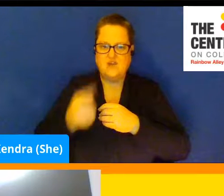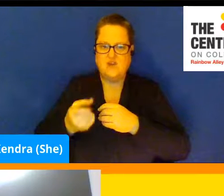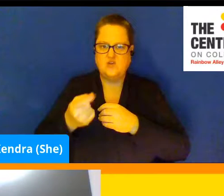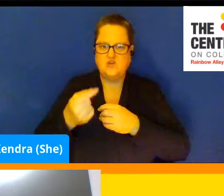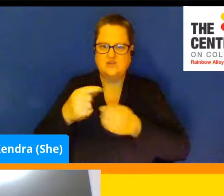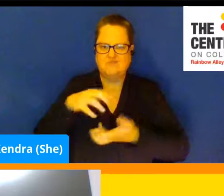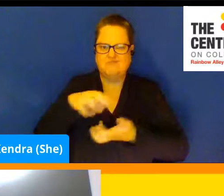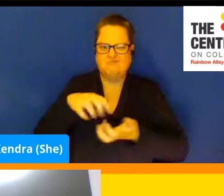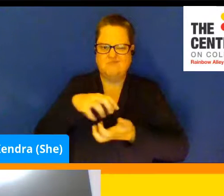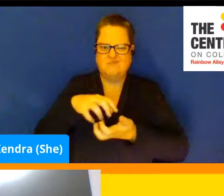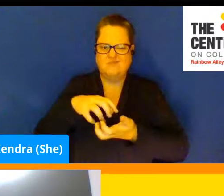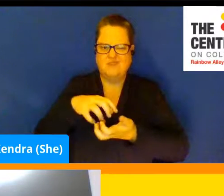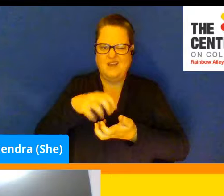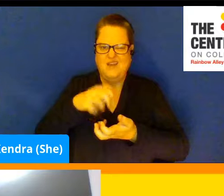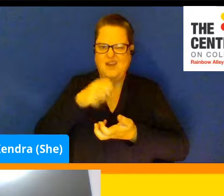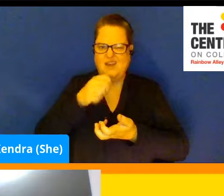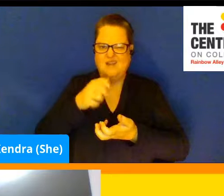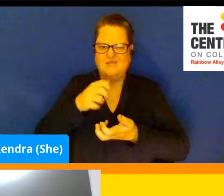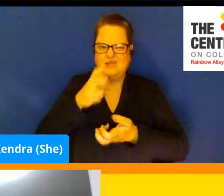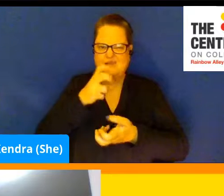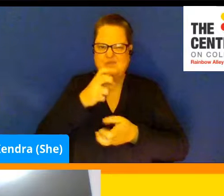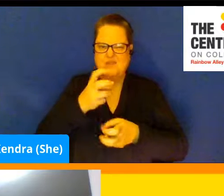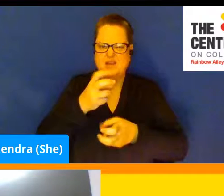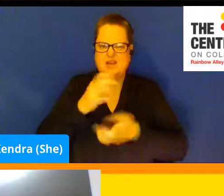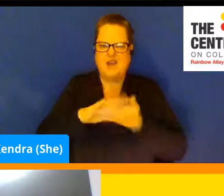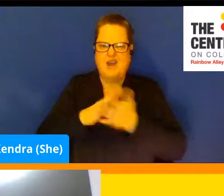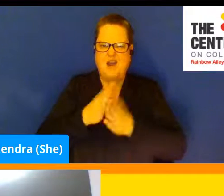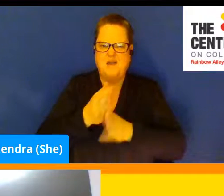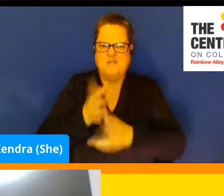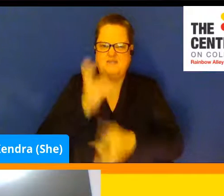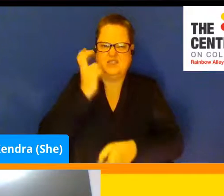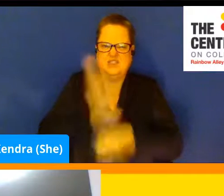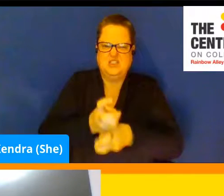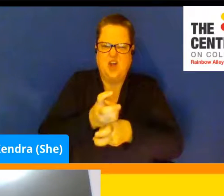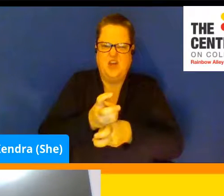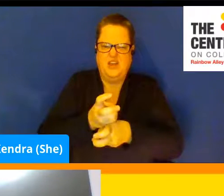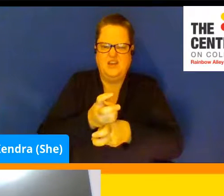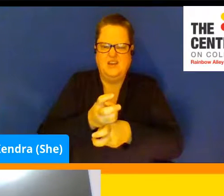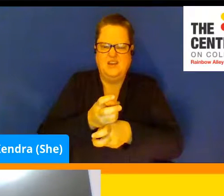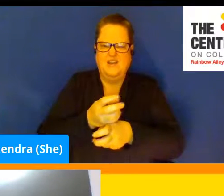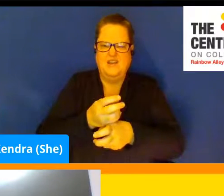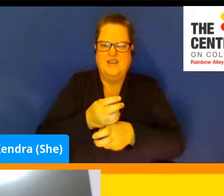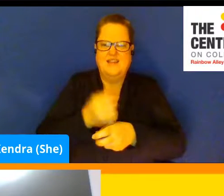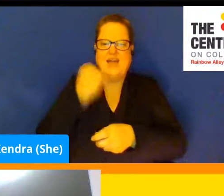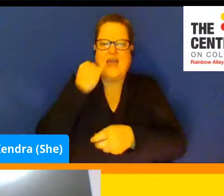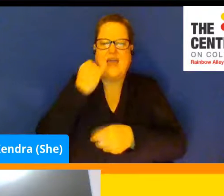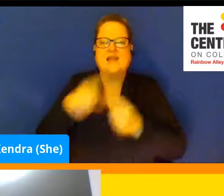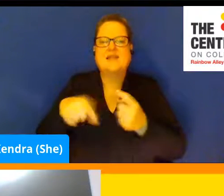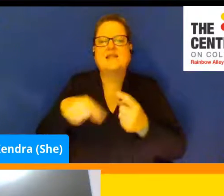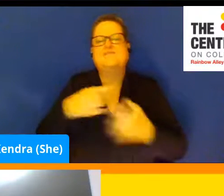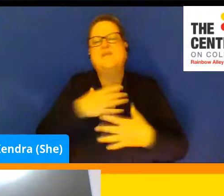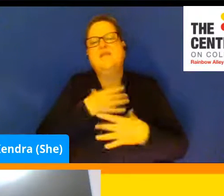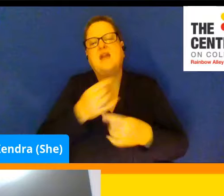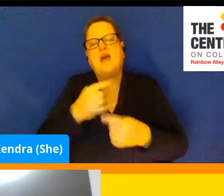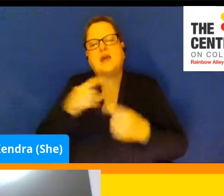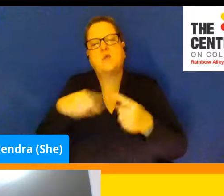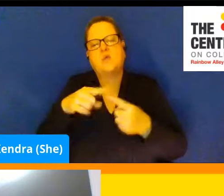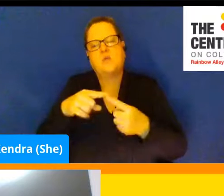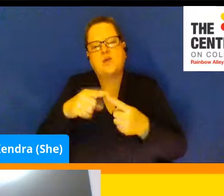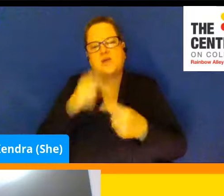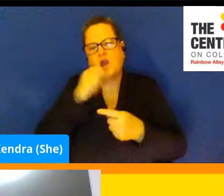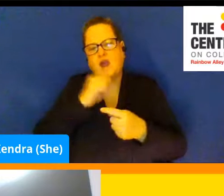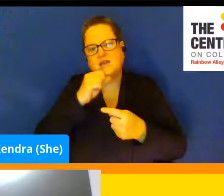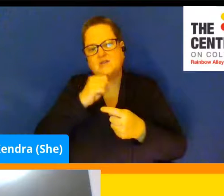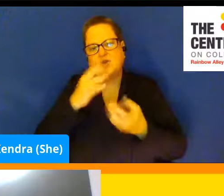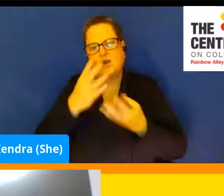it's just going to come out real solid. Like if you had a melted pint of ice cream and put that back in the freezer. But if you put some